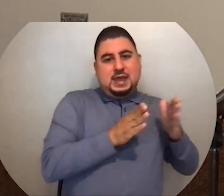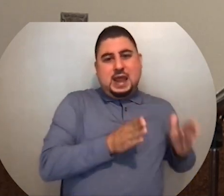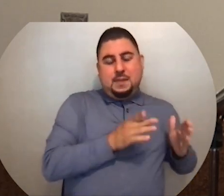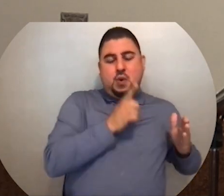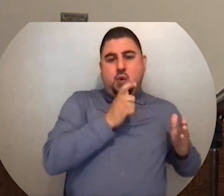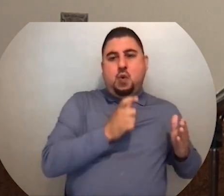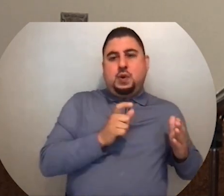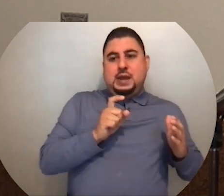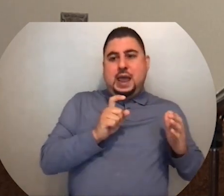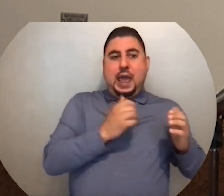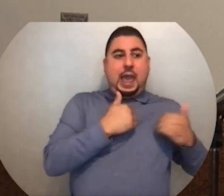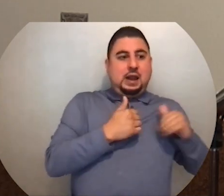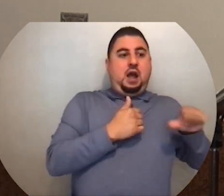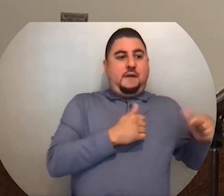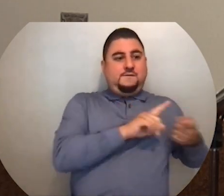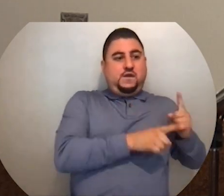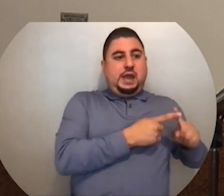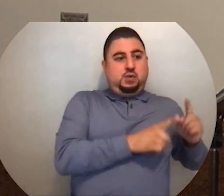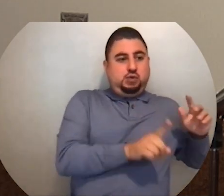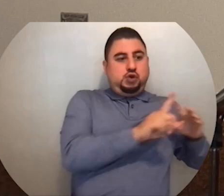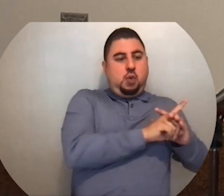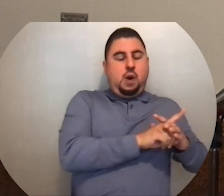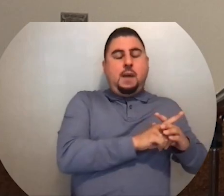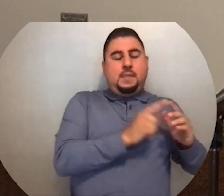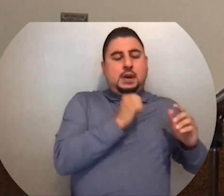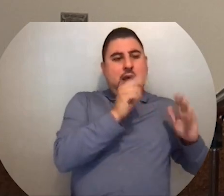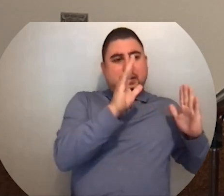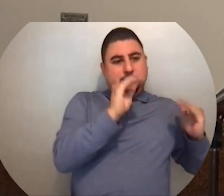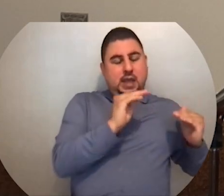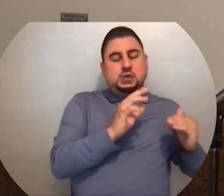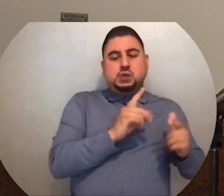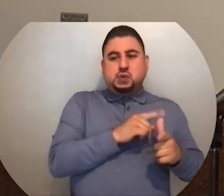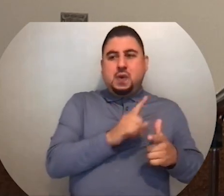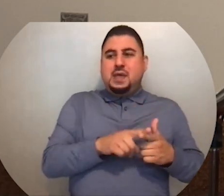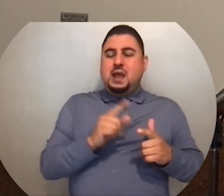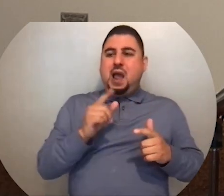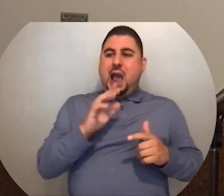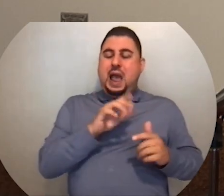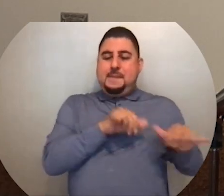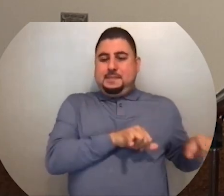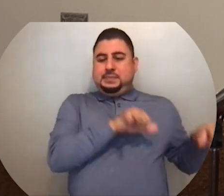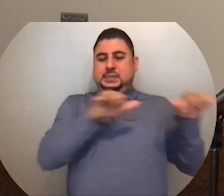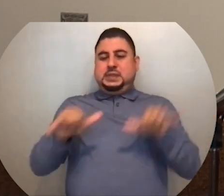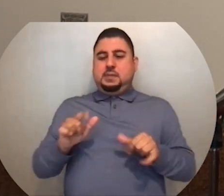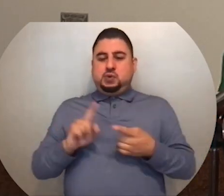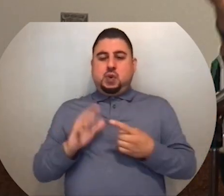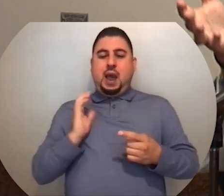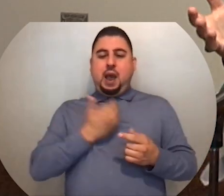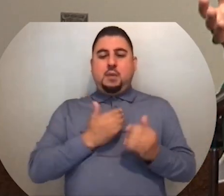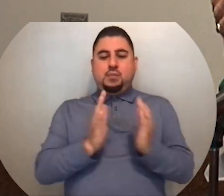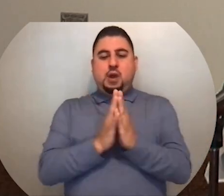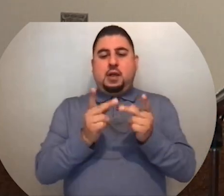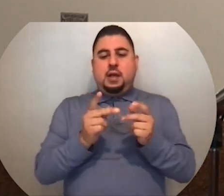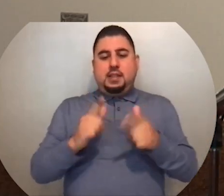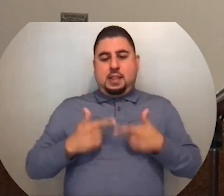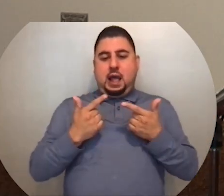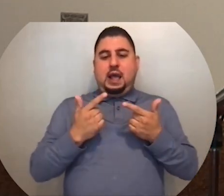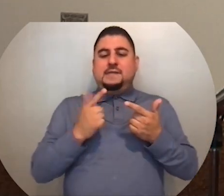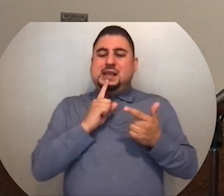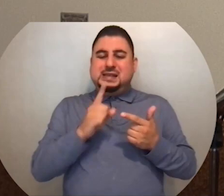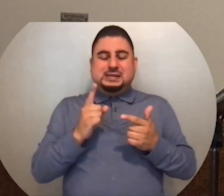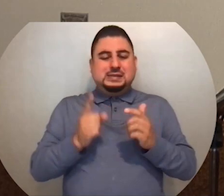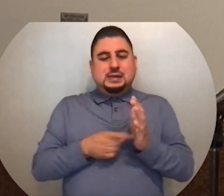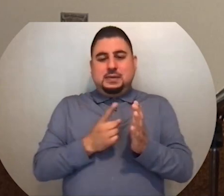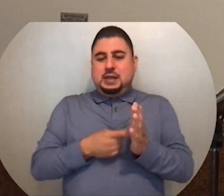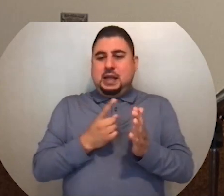unexpected. That's kind of what our prayer life is all about. Sometimes that persistence is needed, and that inconvenience is part of what our